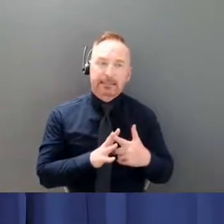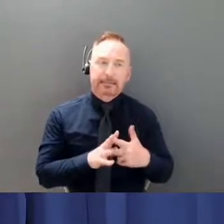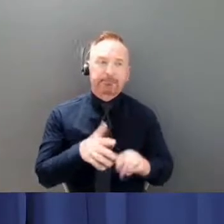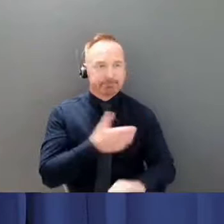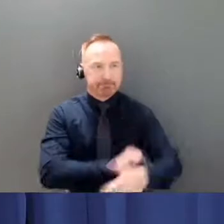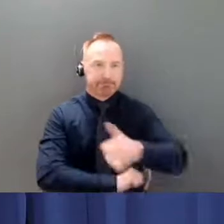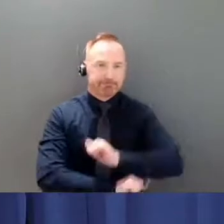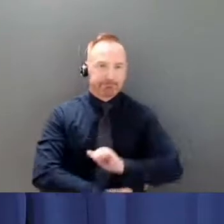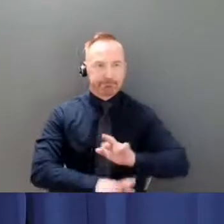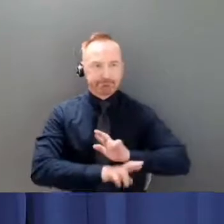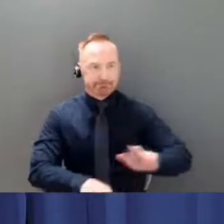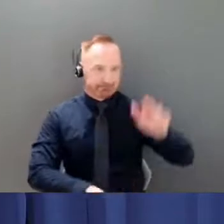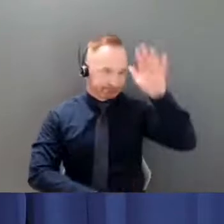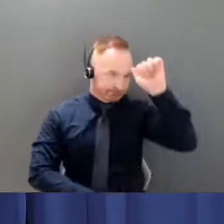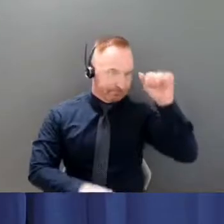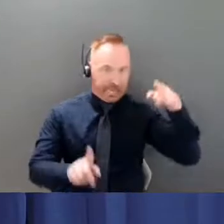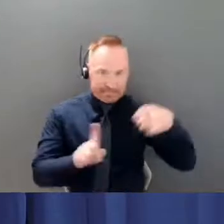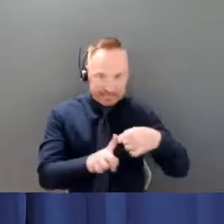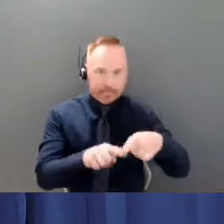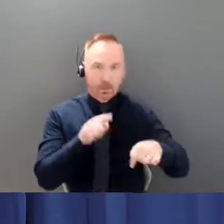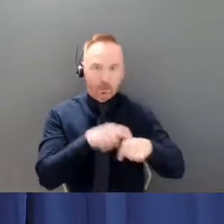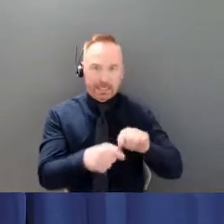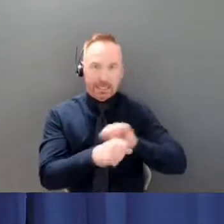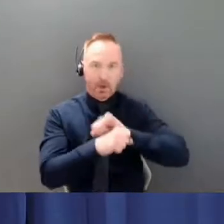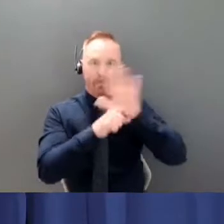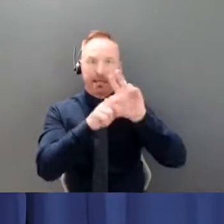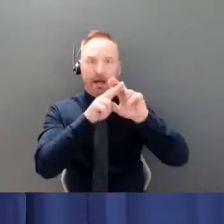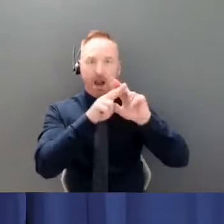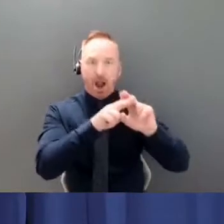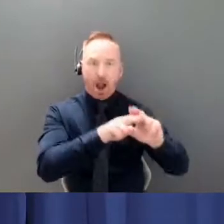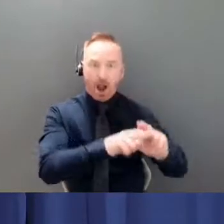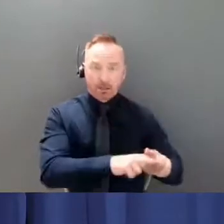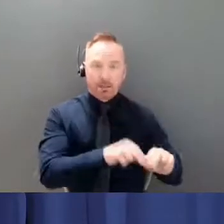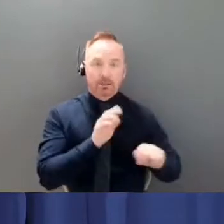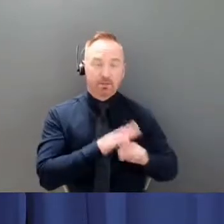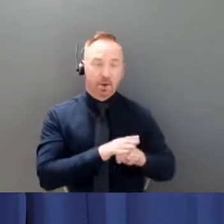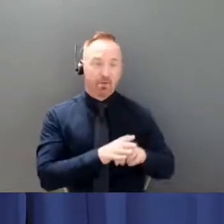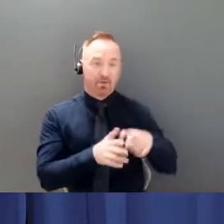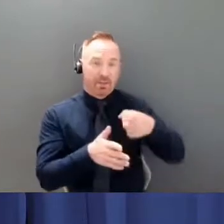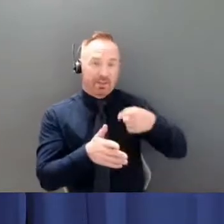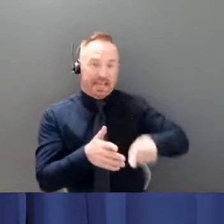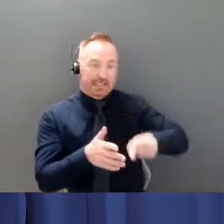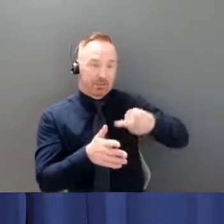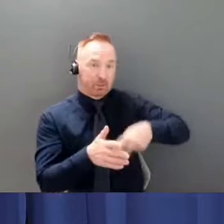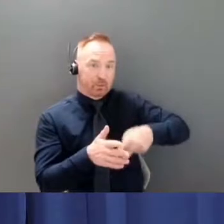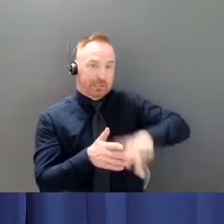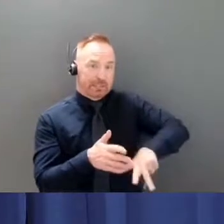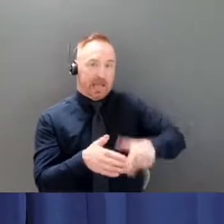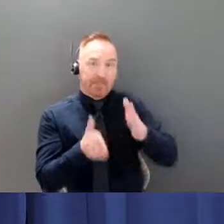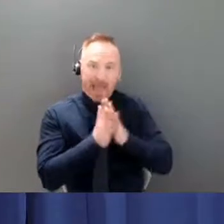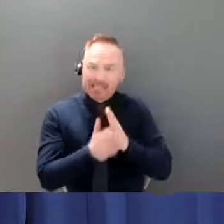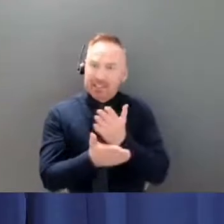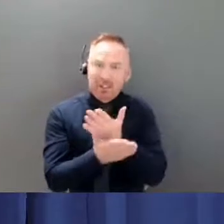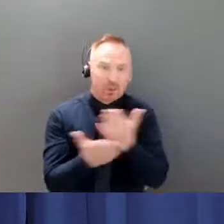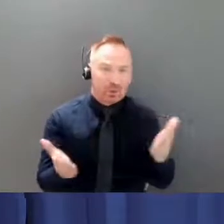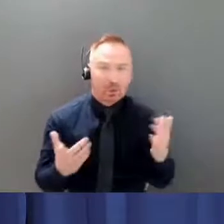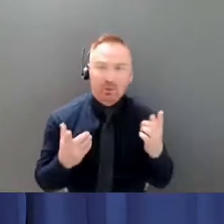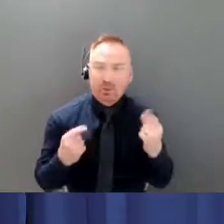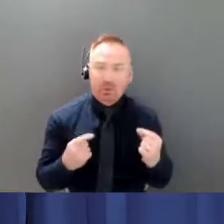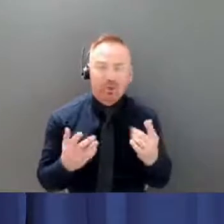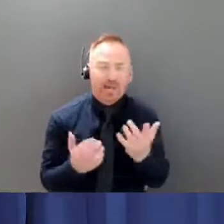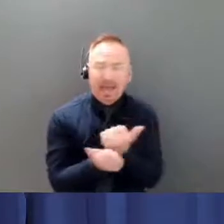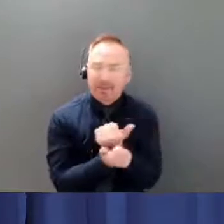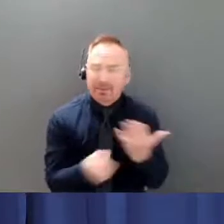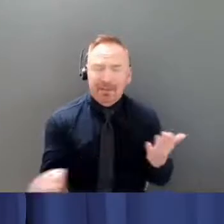for the next few weeks I'm asking you to do everything you can to reduce contacts with other people and